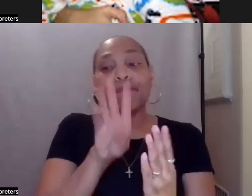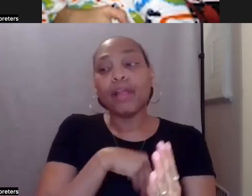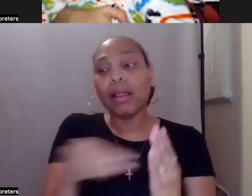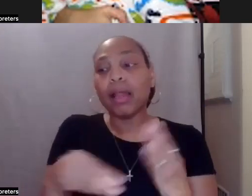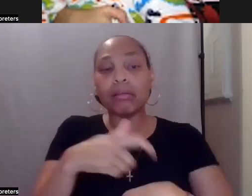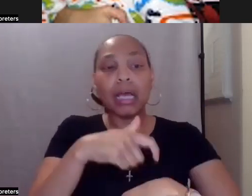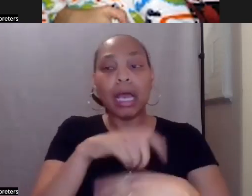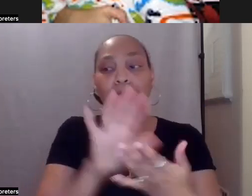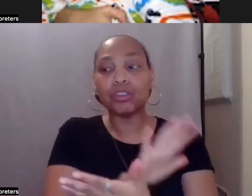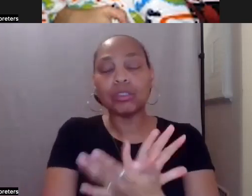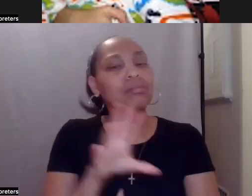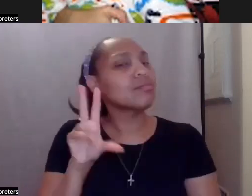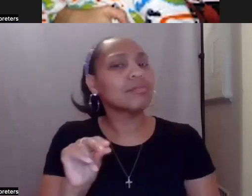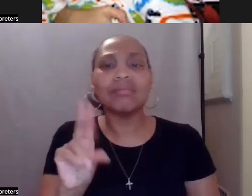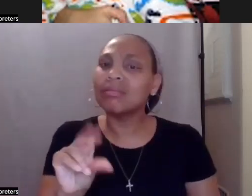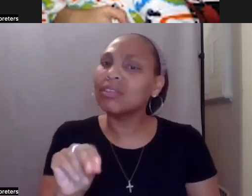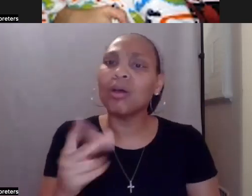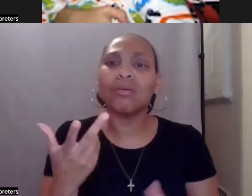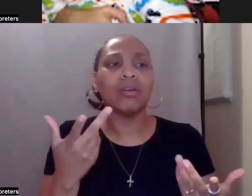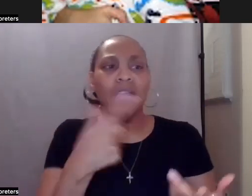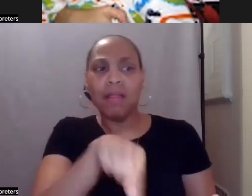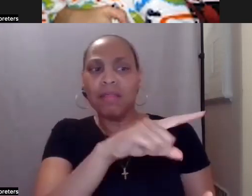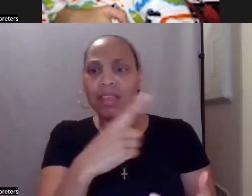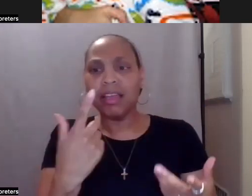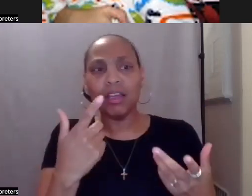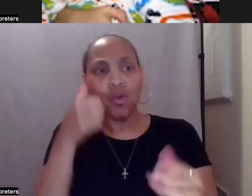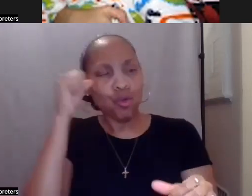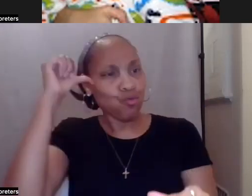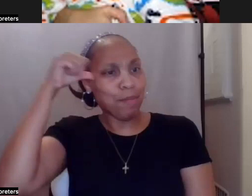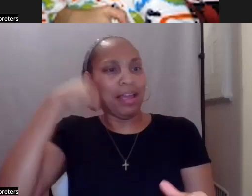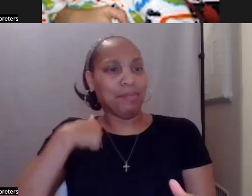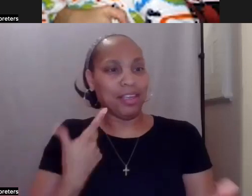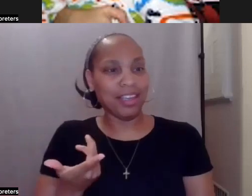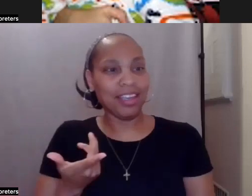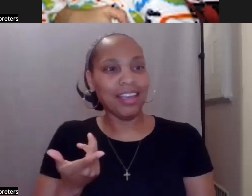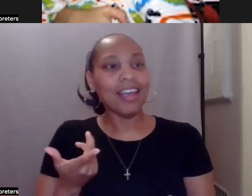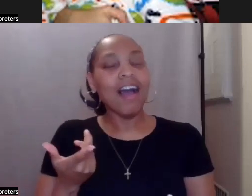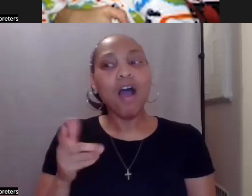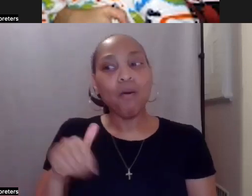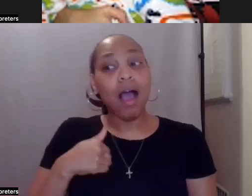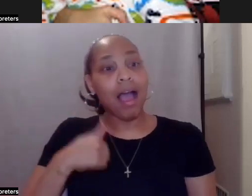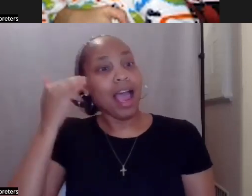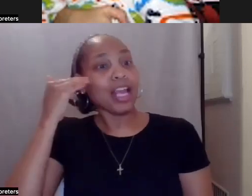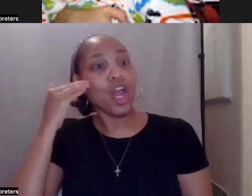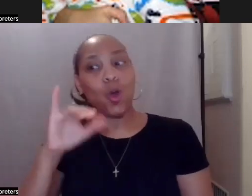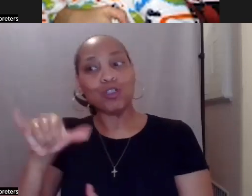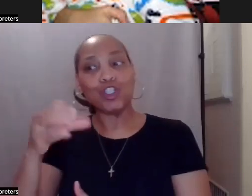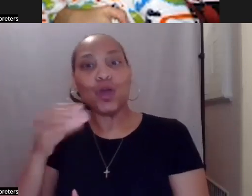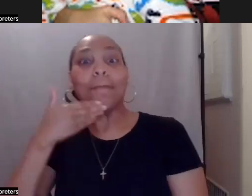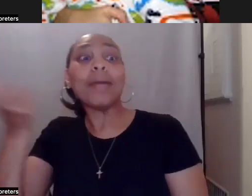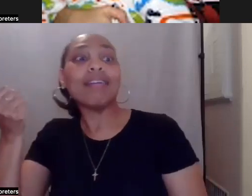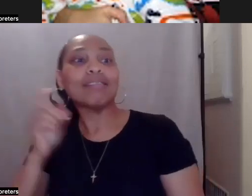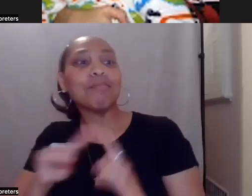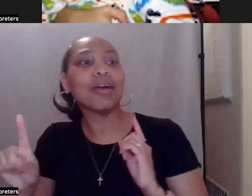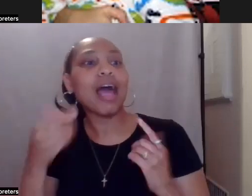and remind me that I may know Joe best, but that I don't know everything about him. So it's important that